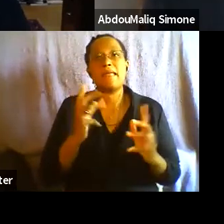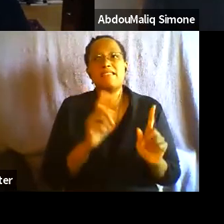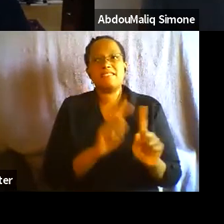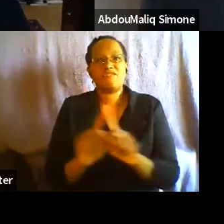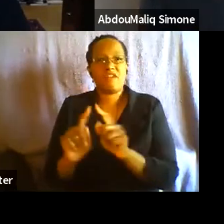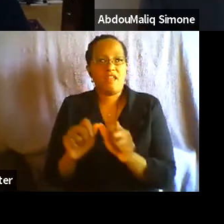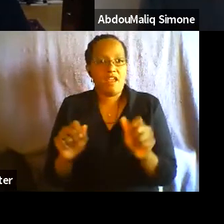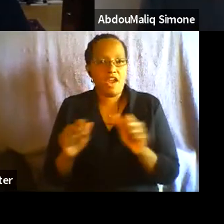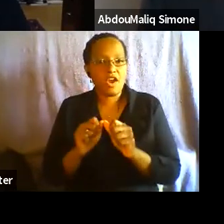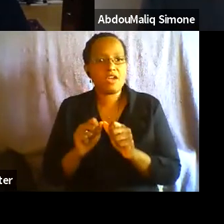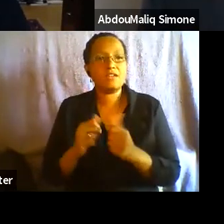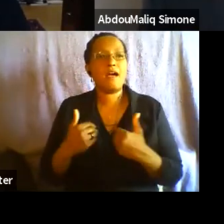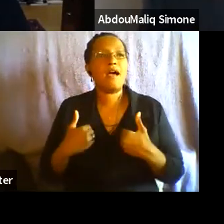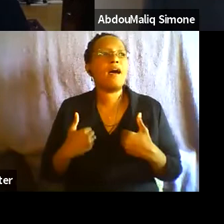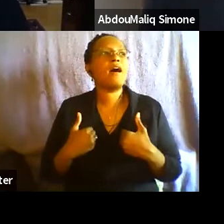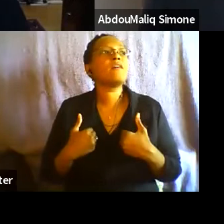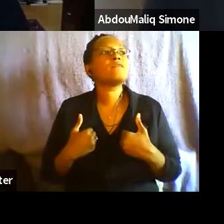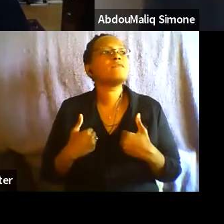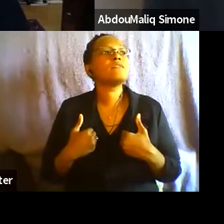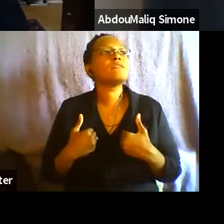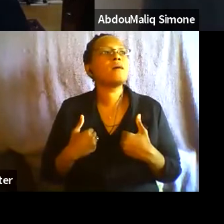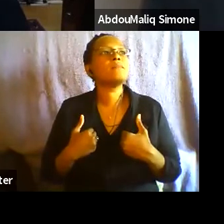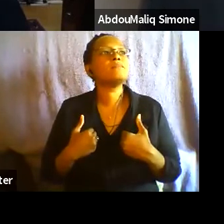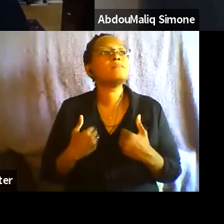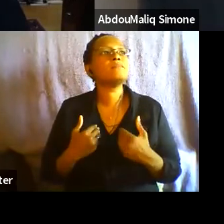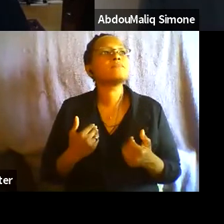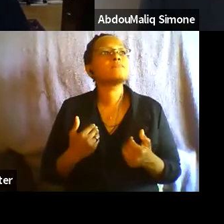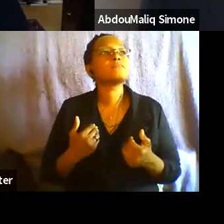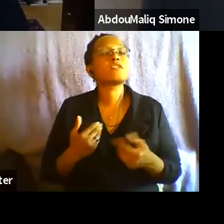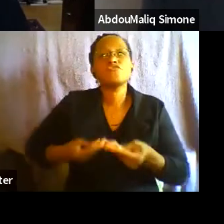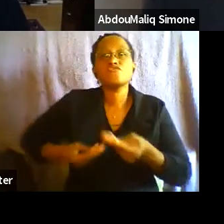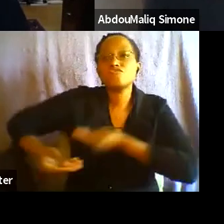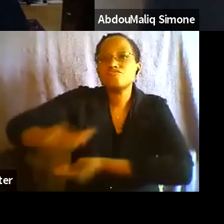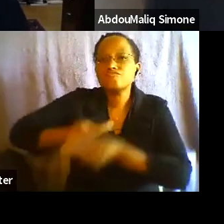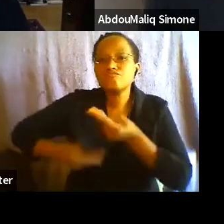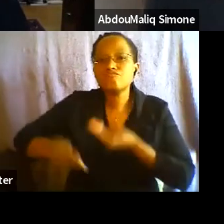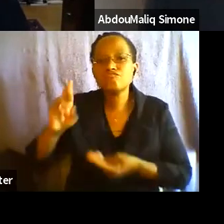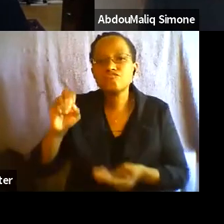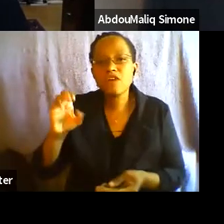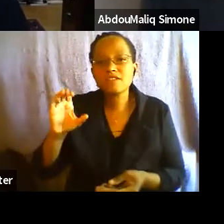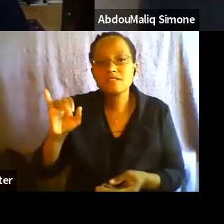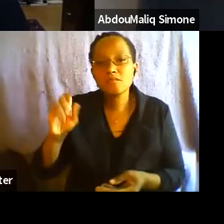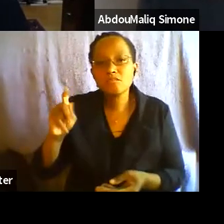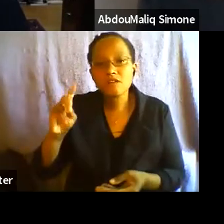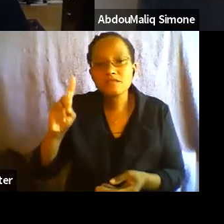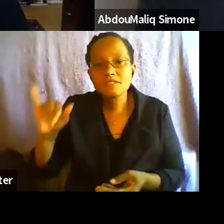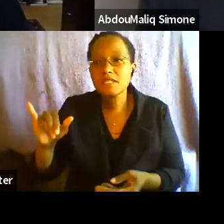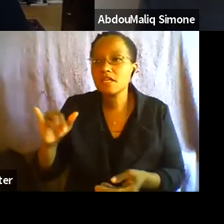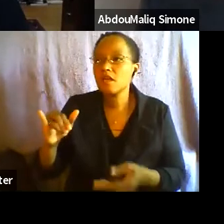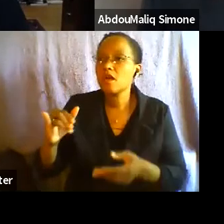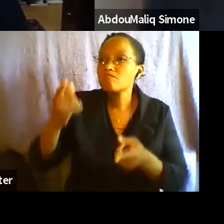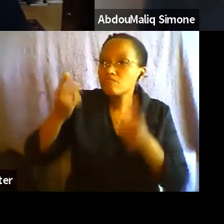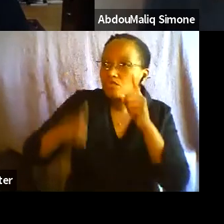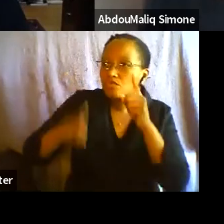particular forms of reciprocity, mutual organization, self-organization,